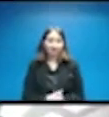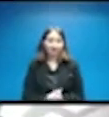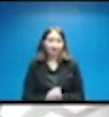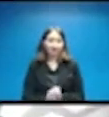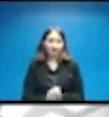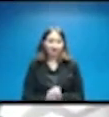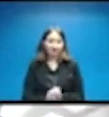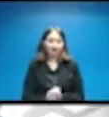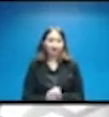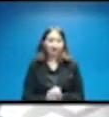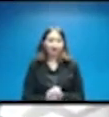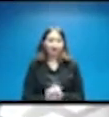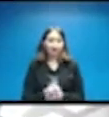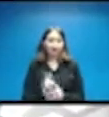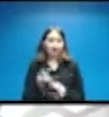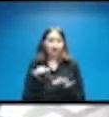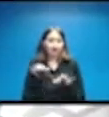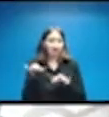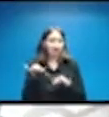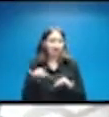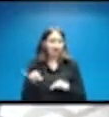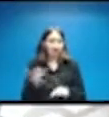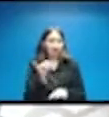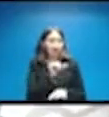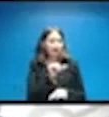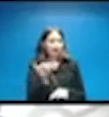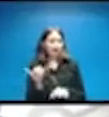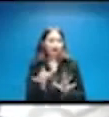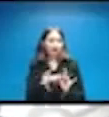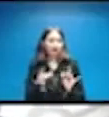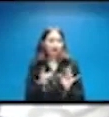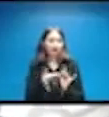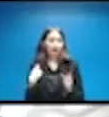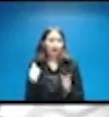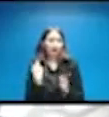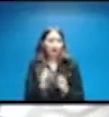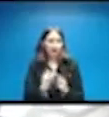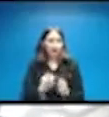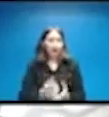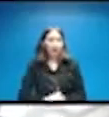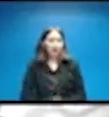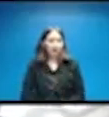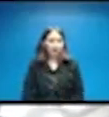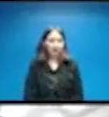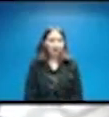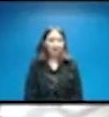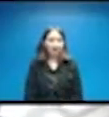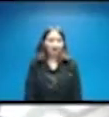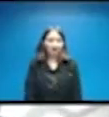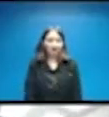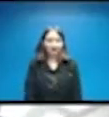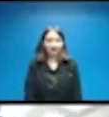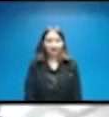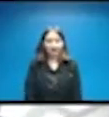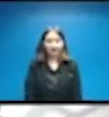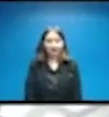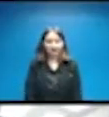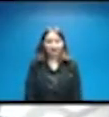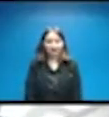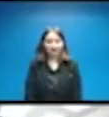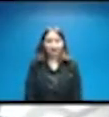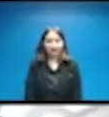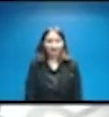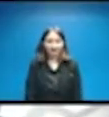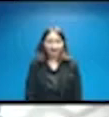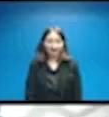de internet de la ciudad de San Antonio. Y también están ahí las localidades del condado también. Gracias,